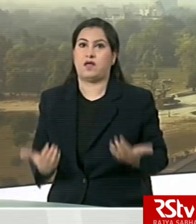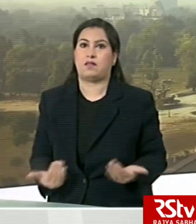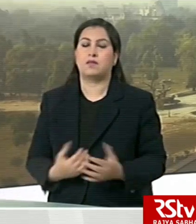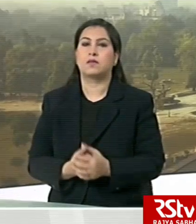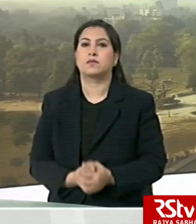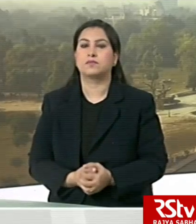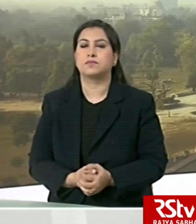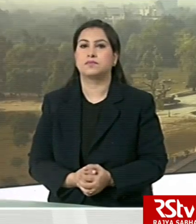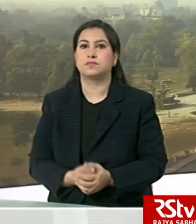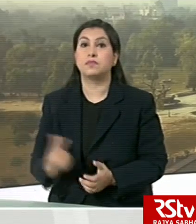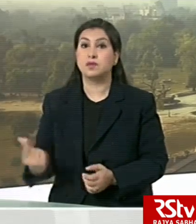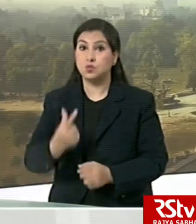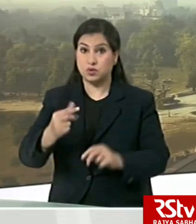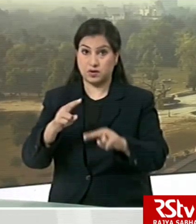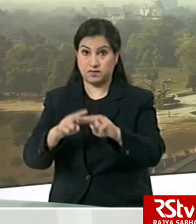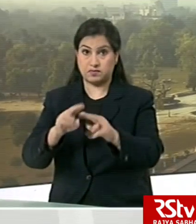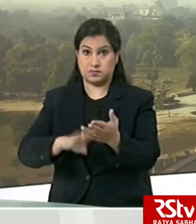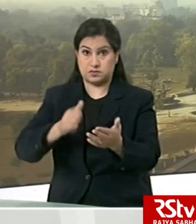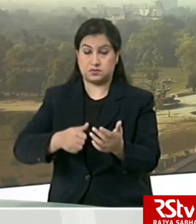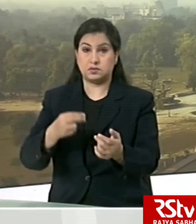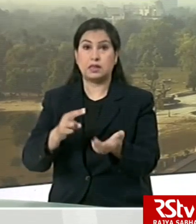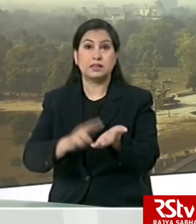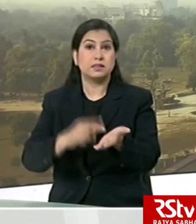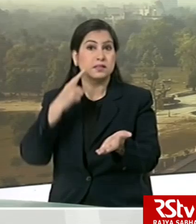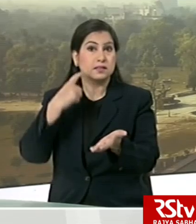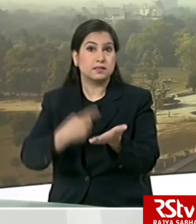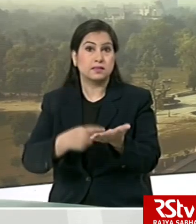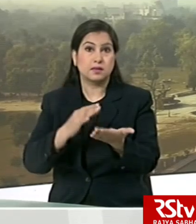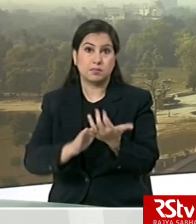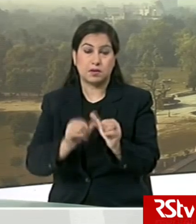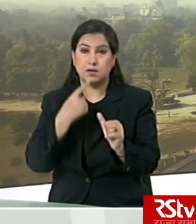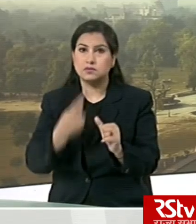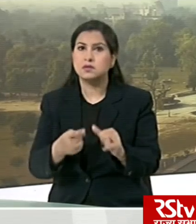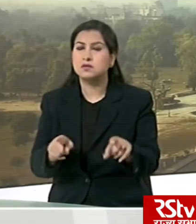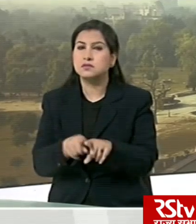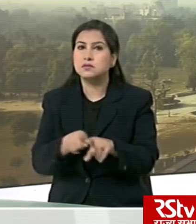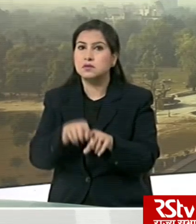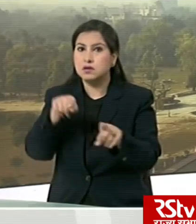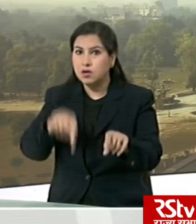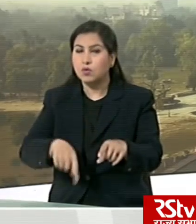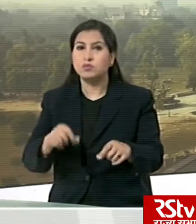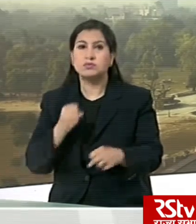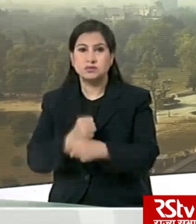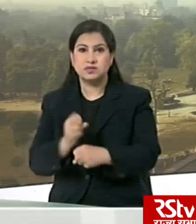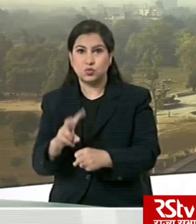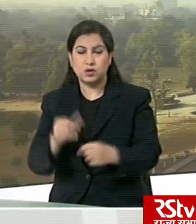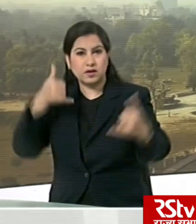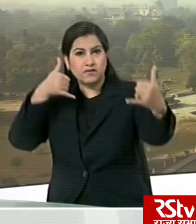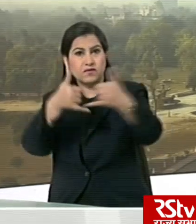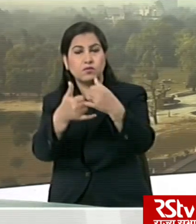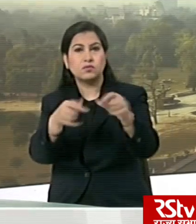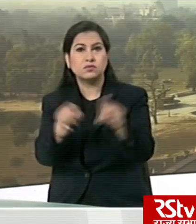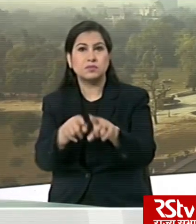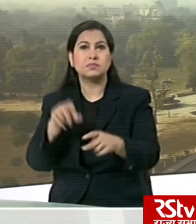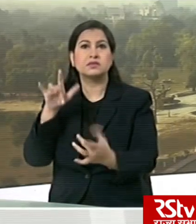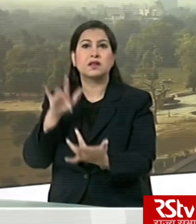The Union Finance Minister Nirmala Sitaraman participated in the virtual session of the second G20 Finance Ministers and the Central